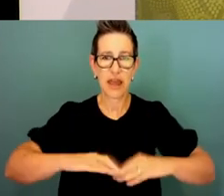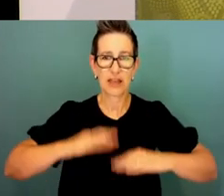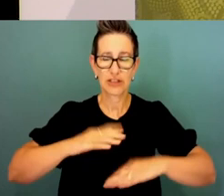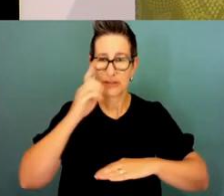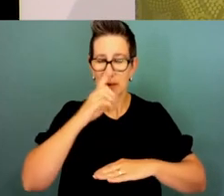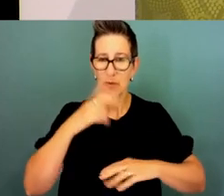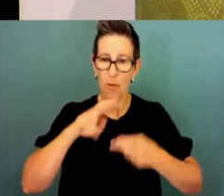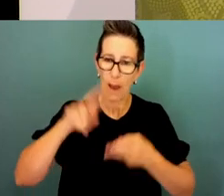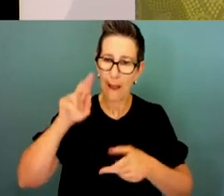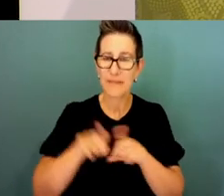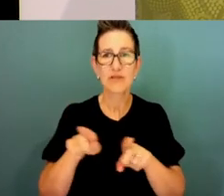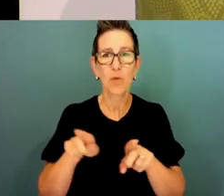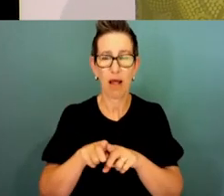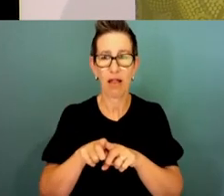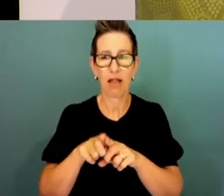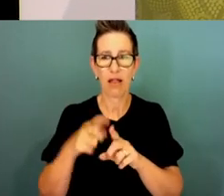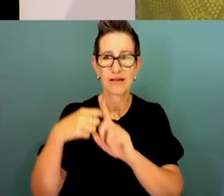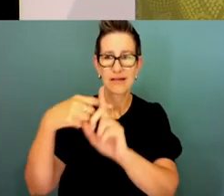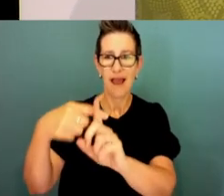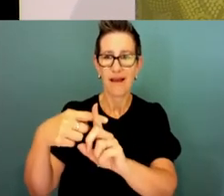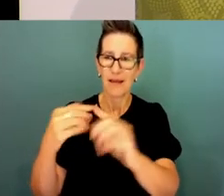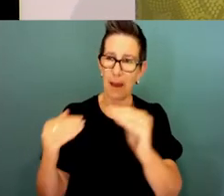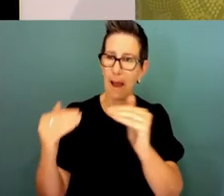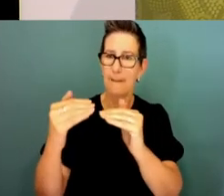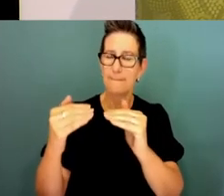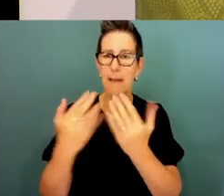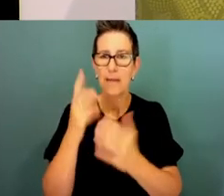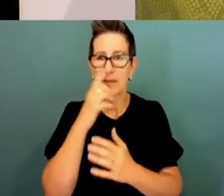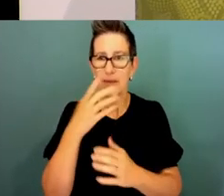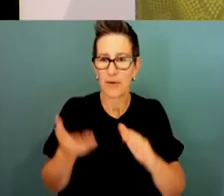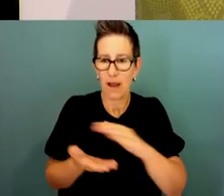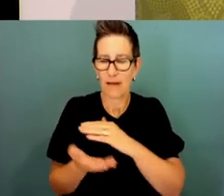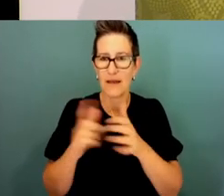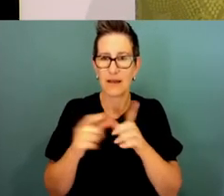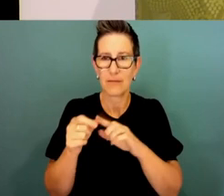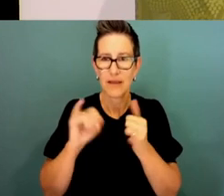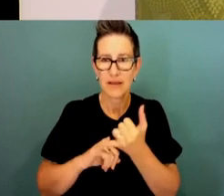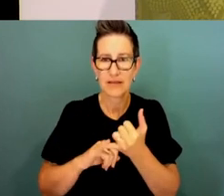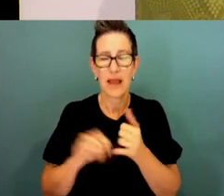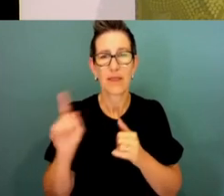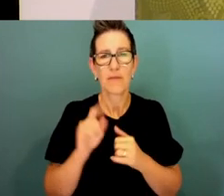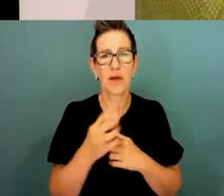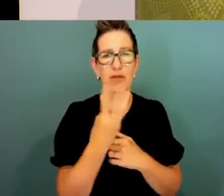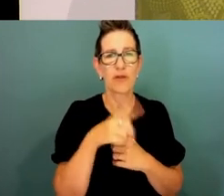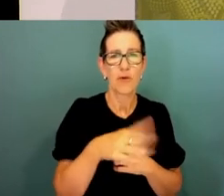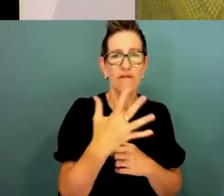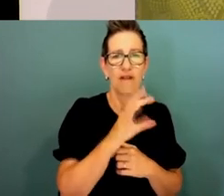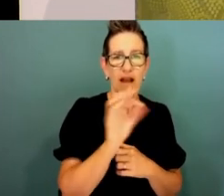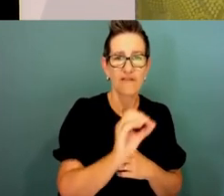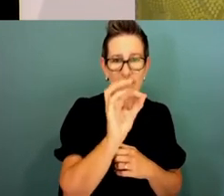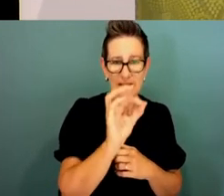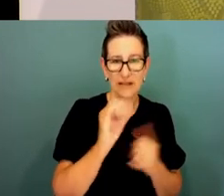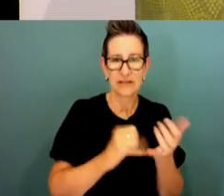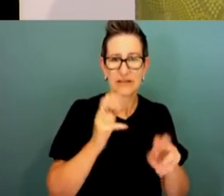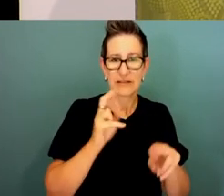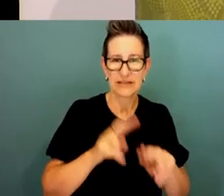to go here. The percentage of First Nations people across the public service workforce remains at 3.5% without much